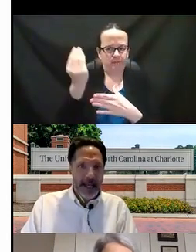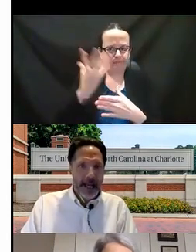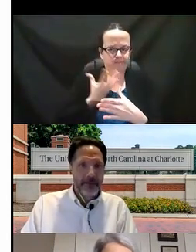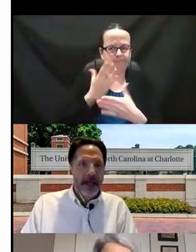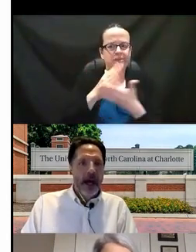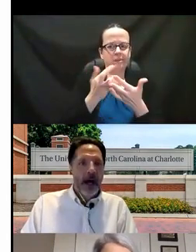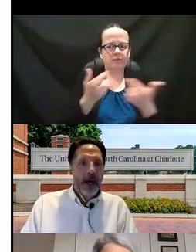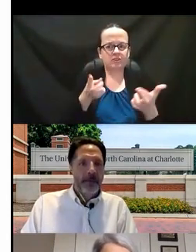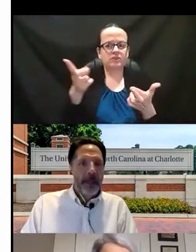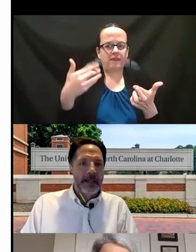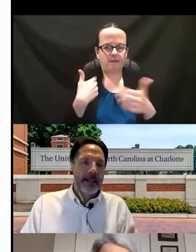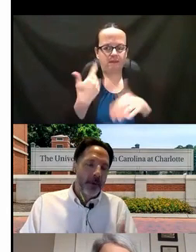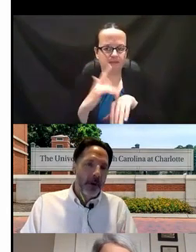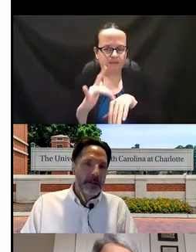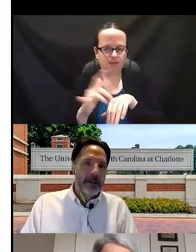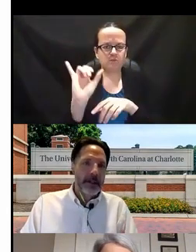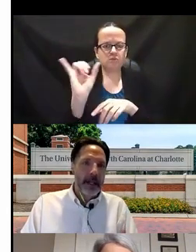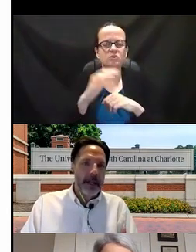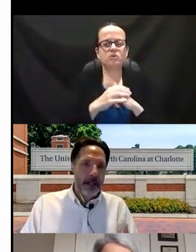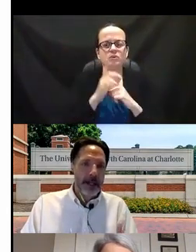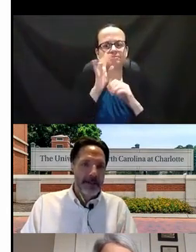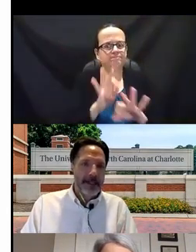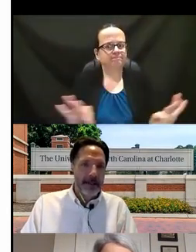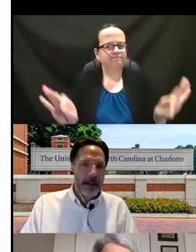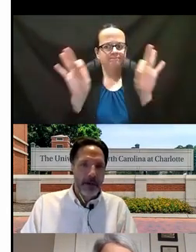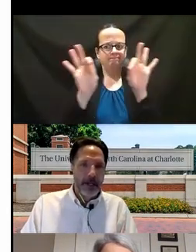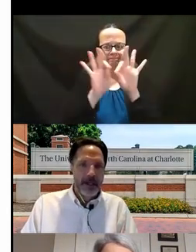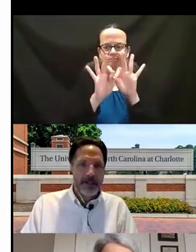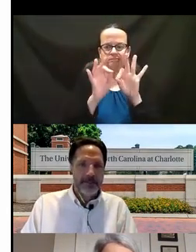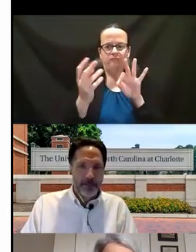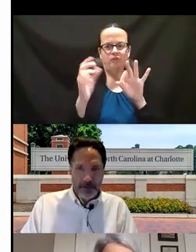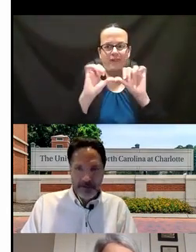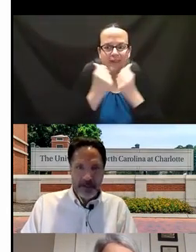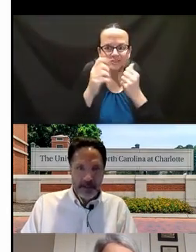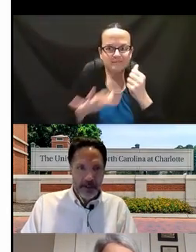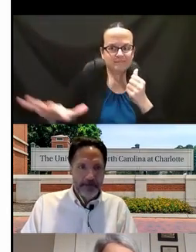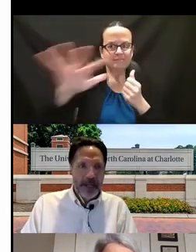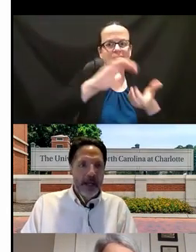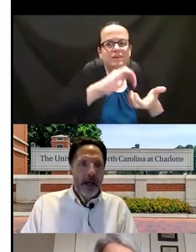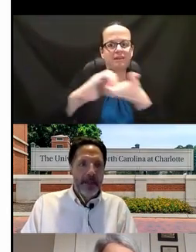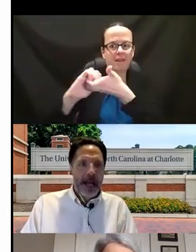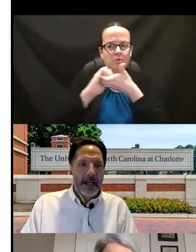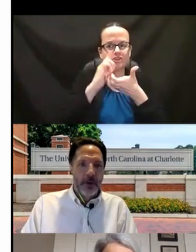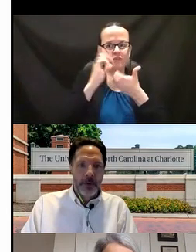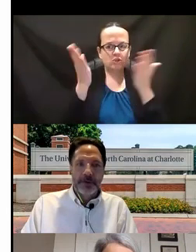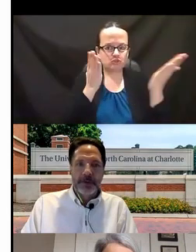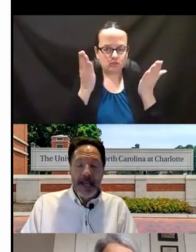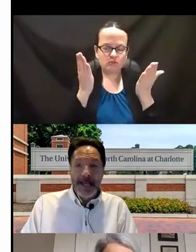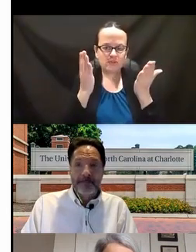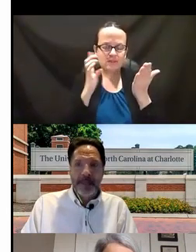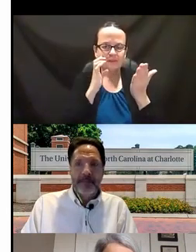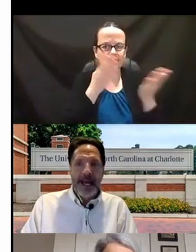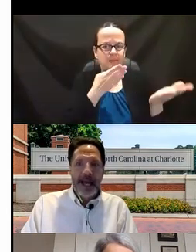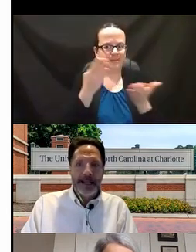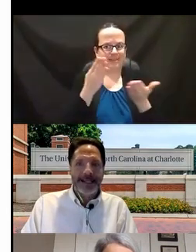that they have. It's important in interagency collaborations for service delivery that goals are